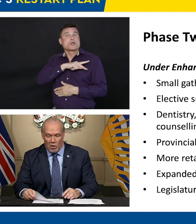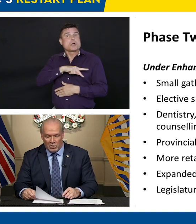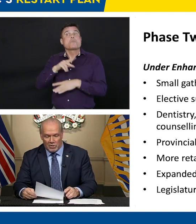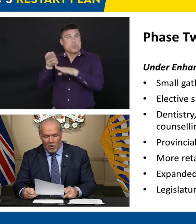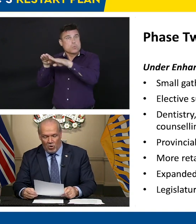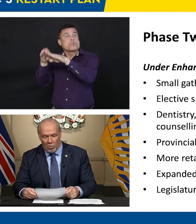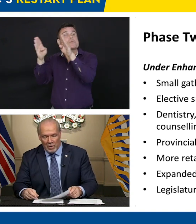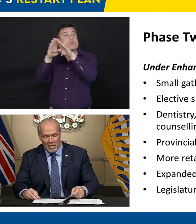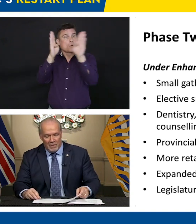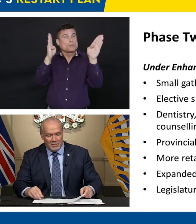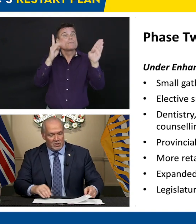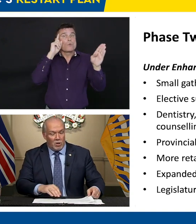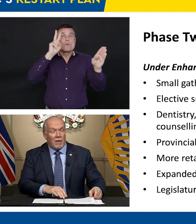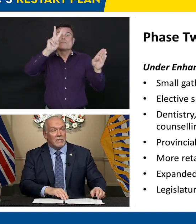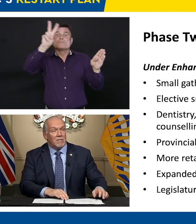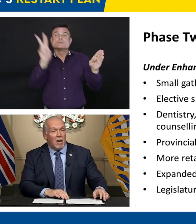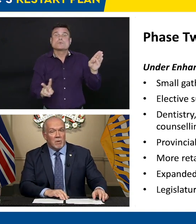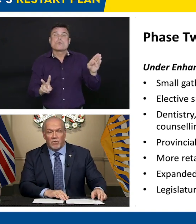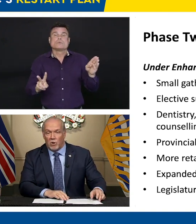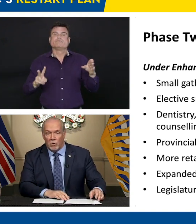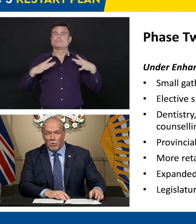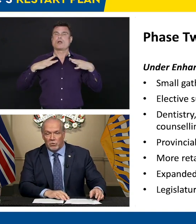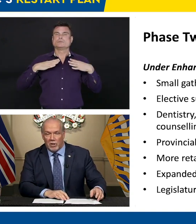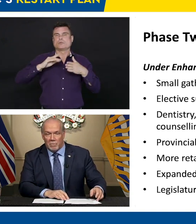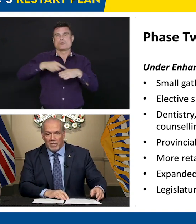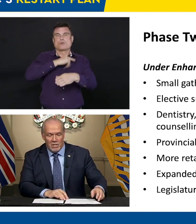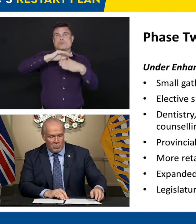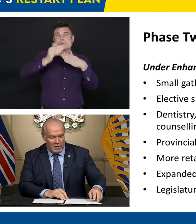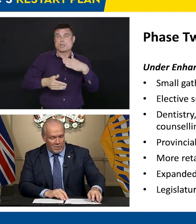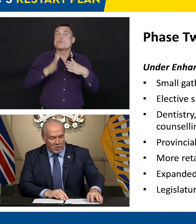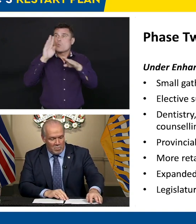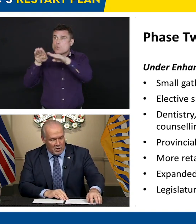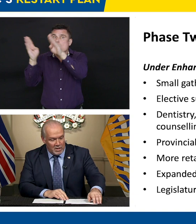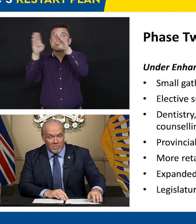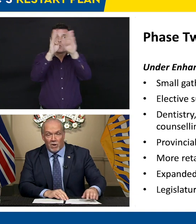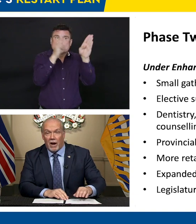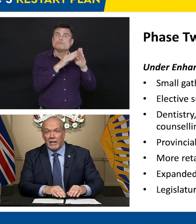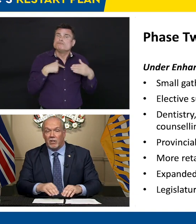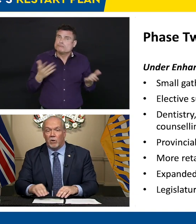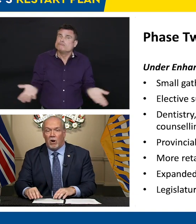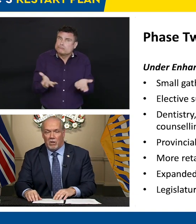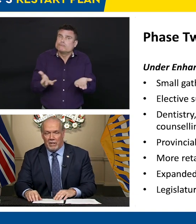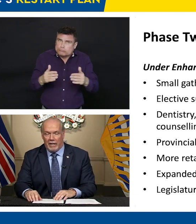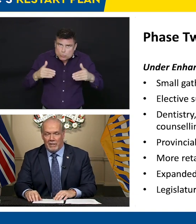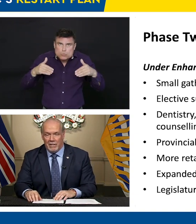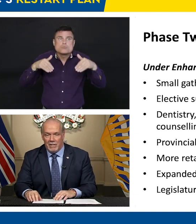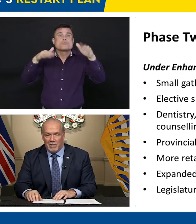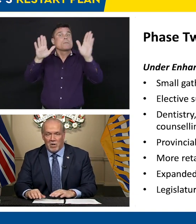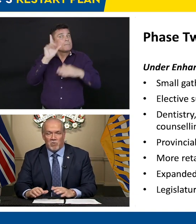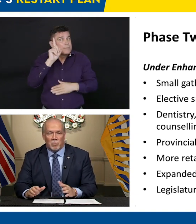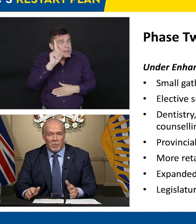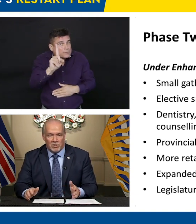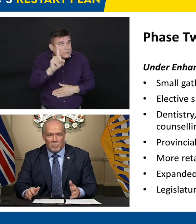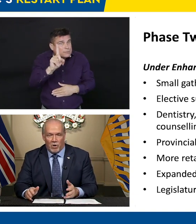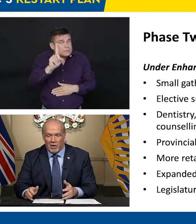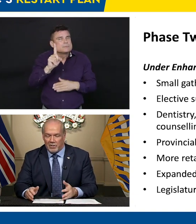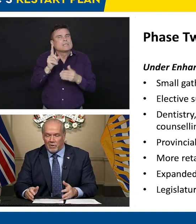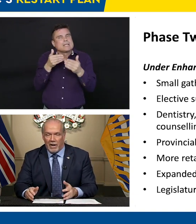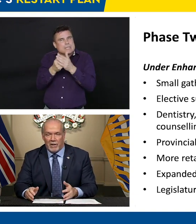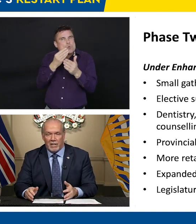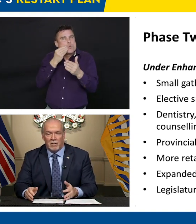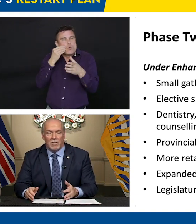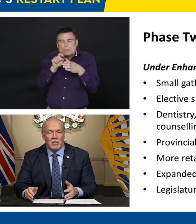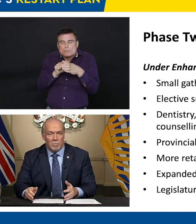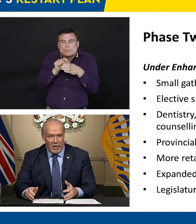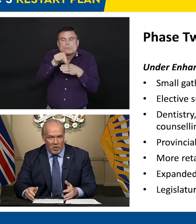stay close to home. This is not the time for a road trip to another community for a hike or a holiday. If you have a provincial park